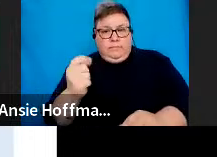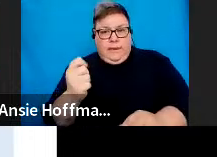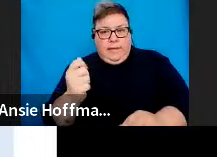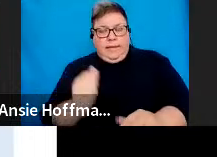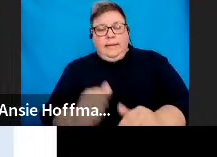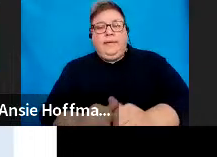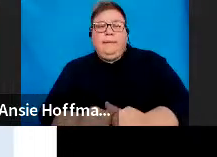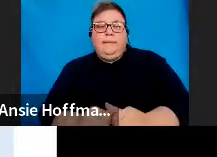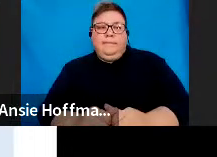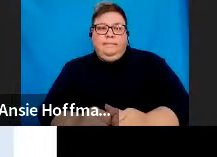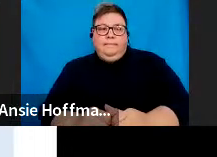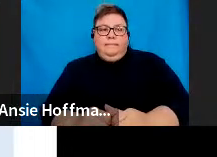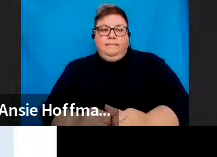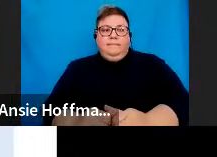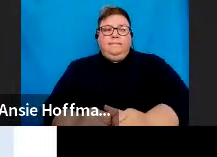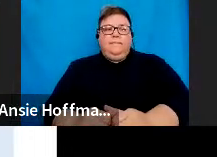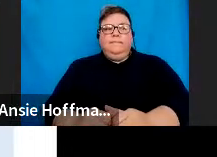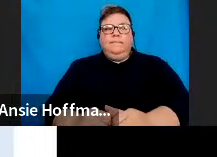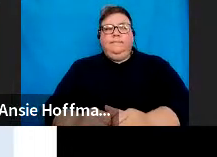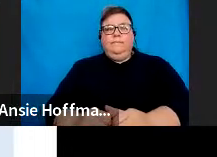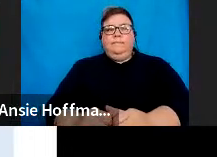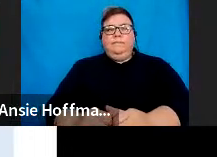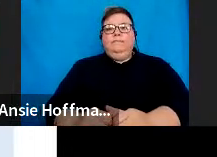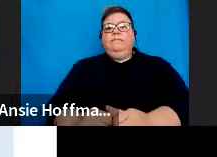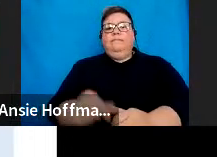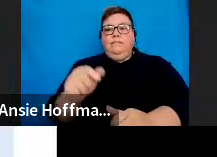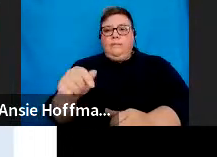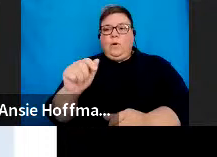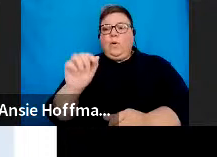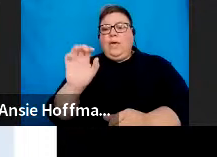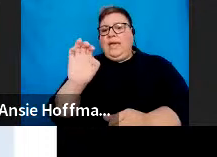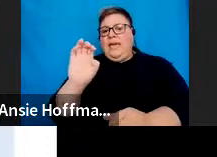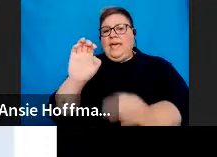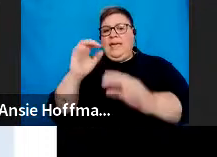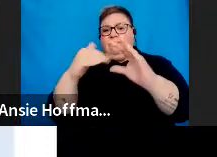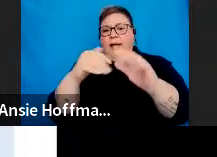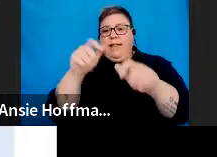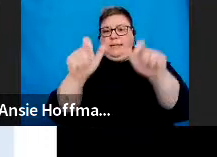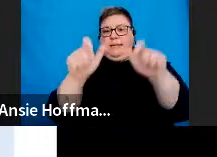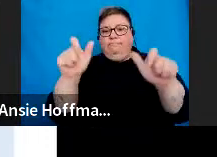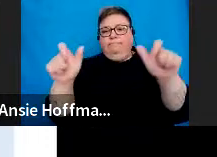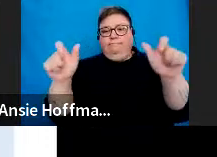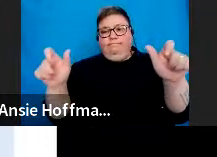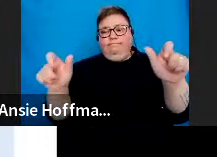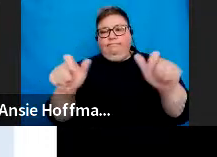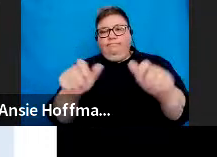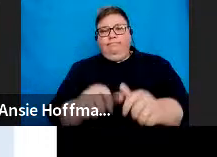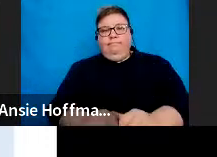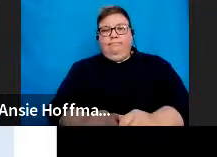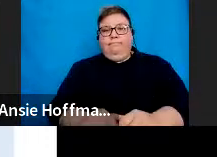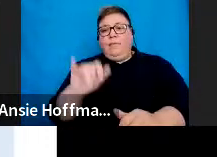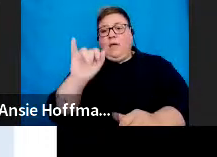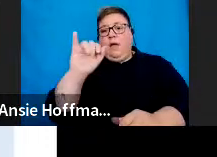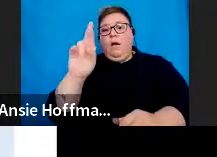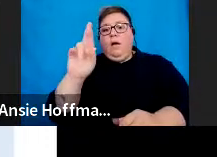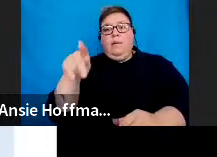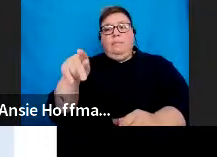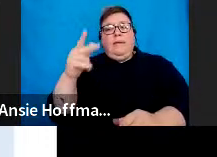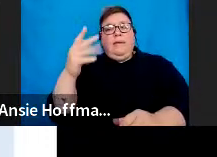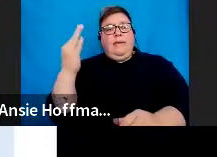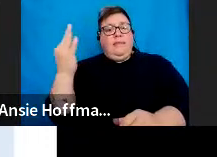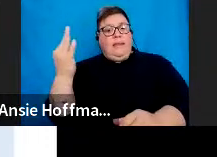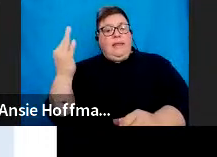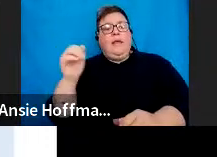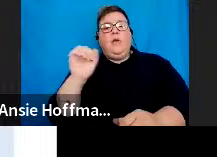now we're going to look at the individual e-filing portfolio. So, the following IRP3 employer application